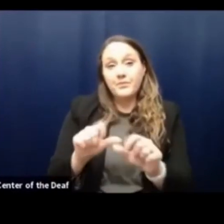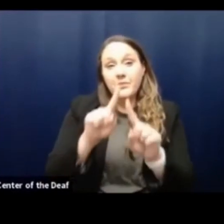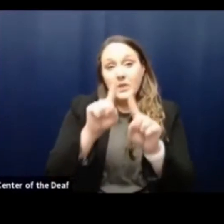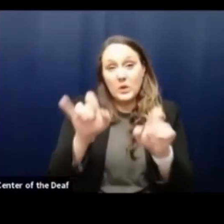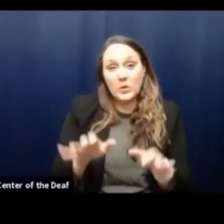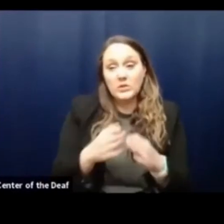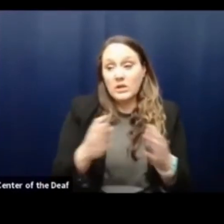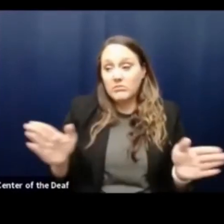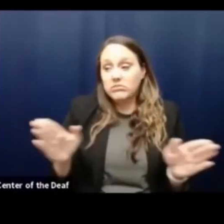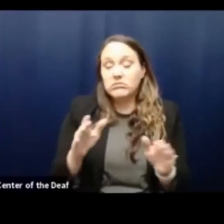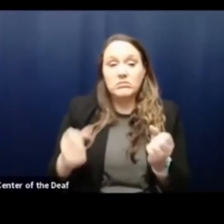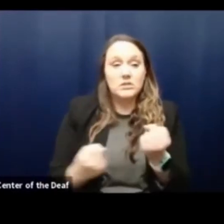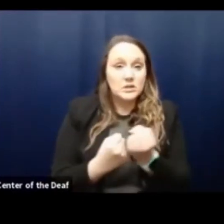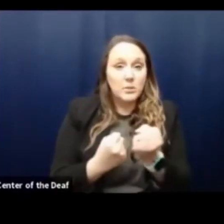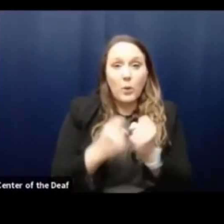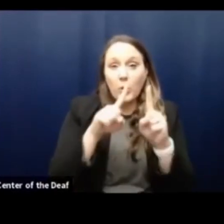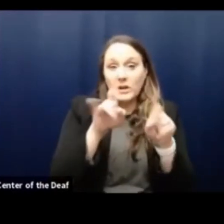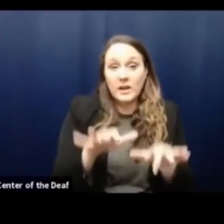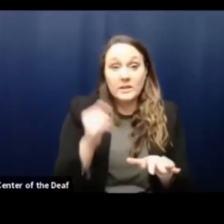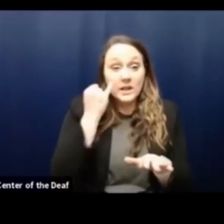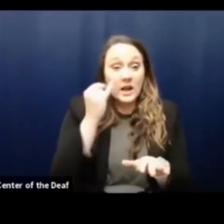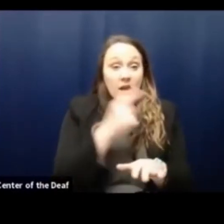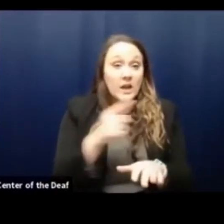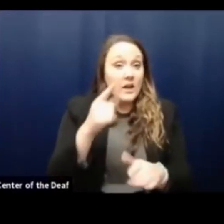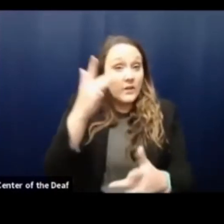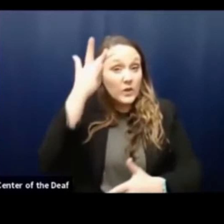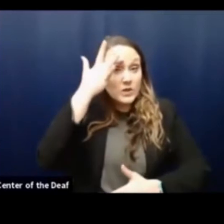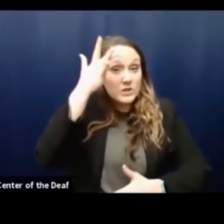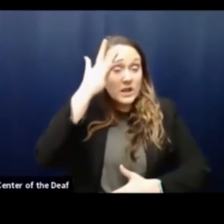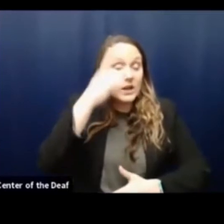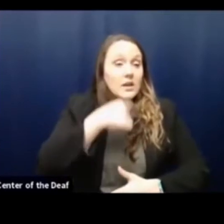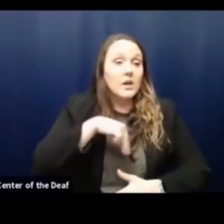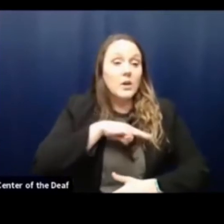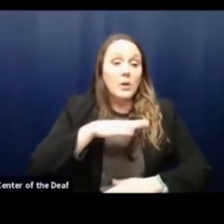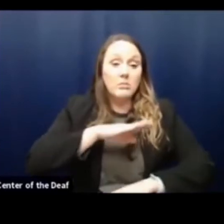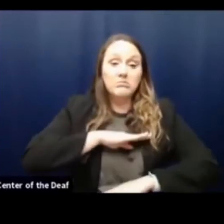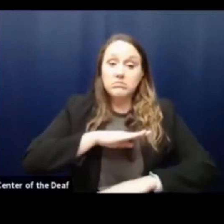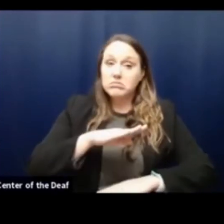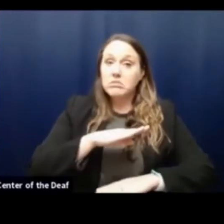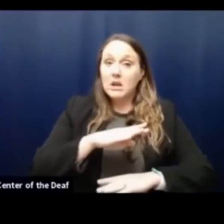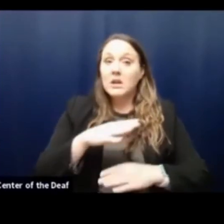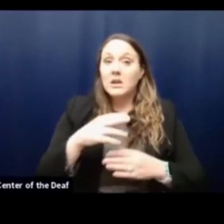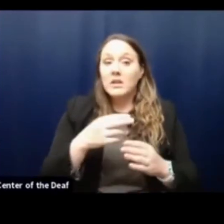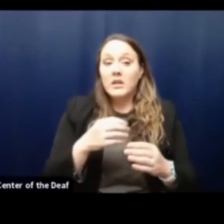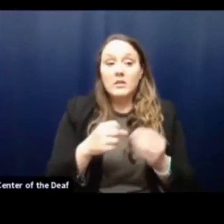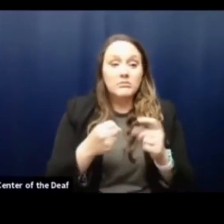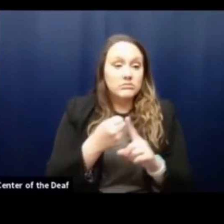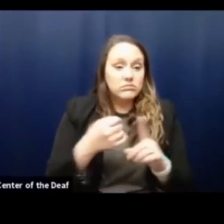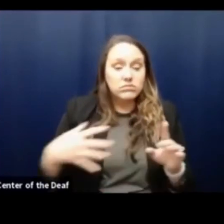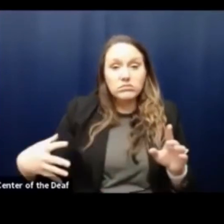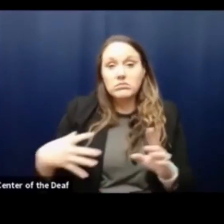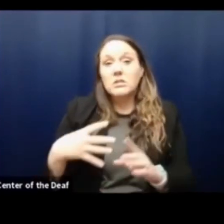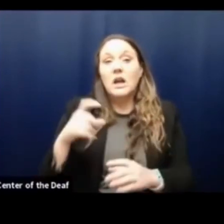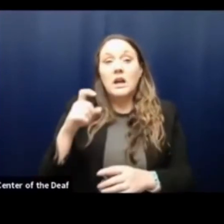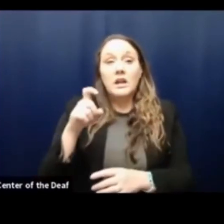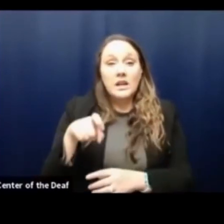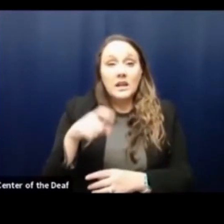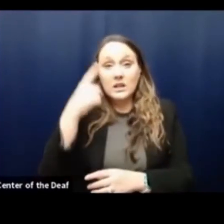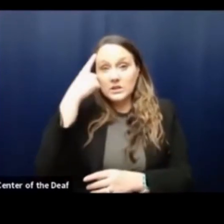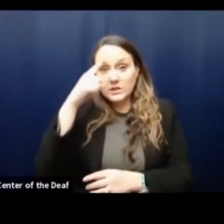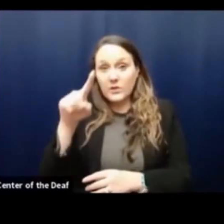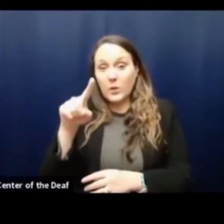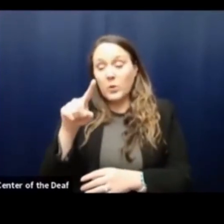and advocate for testing if you are sick. Although we continue to meet the comprehensive acute care needs of the community,